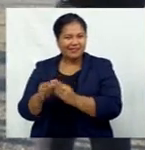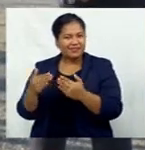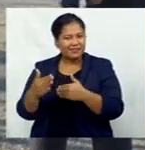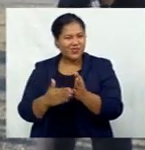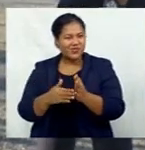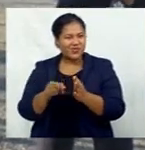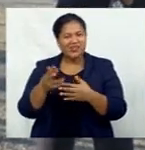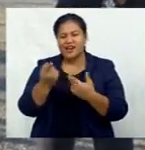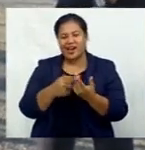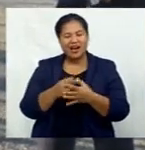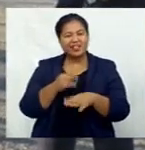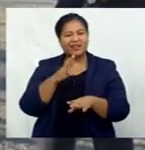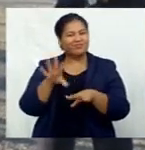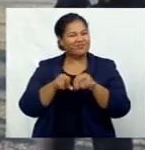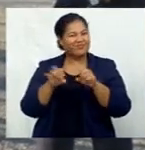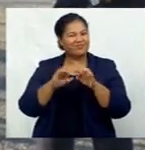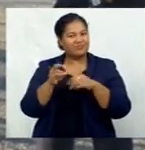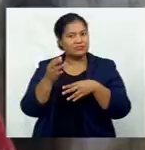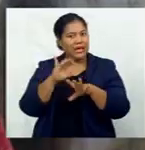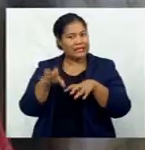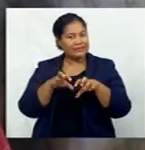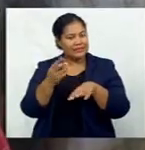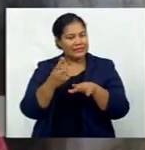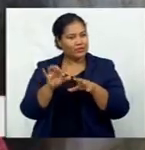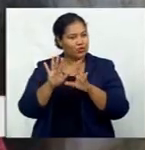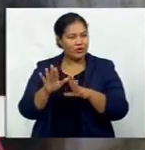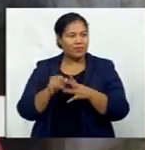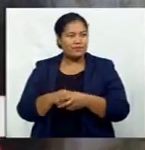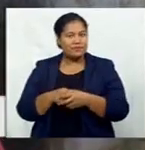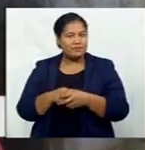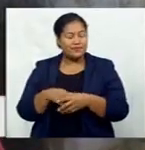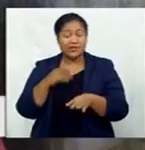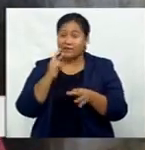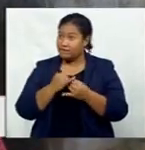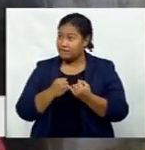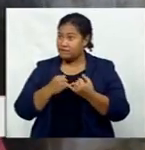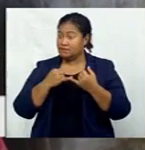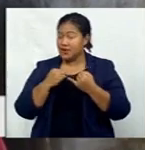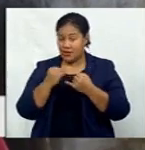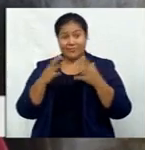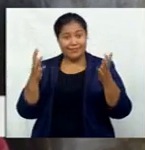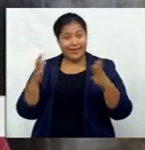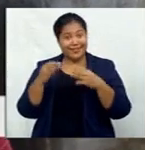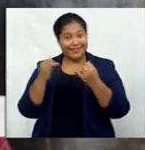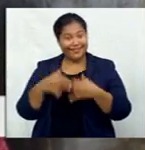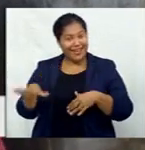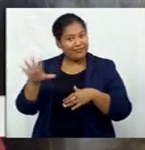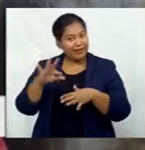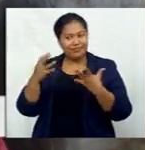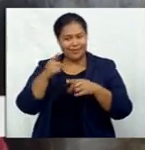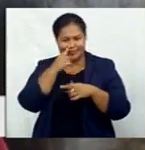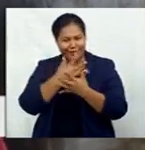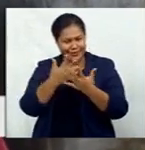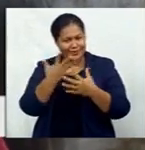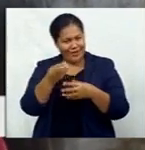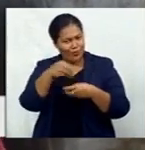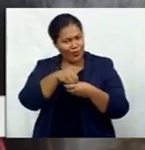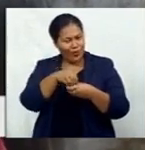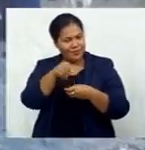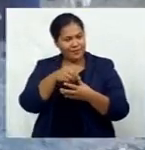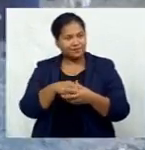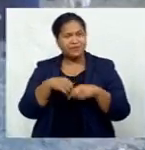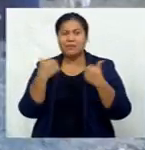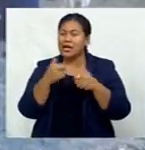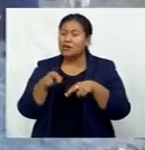other criminal activities. It's a big, big area. We have a big population here and these are a lot of